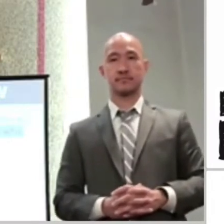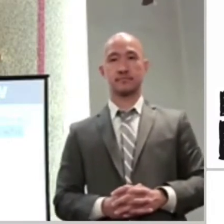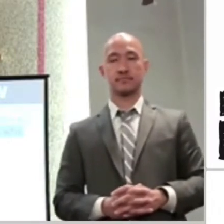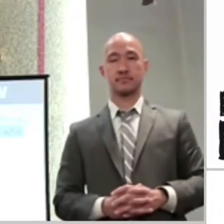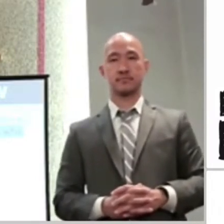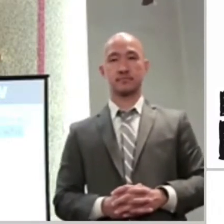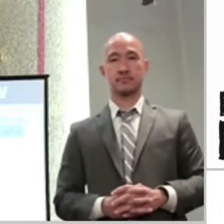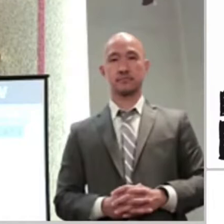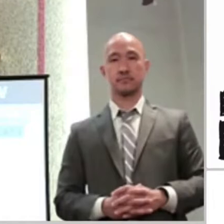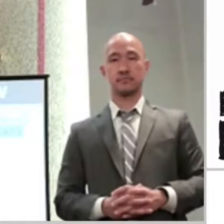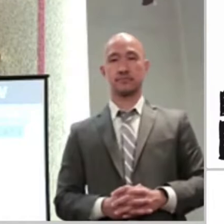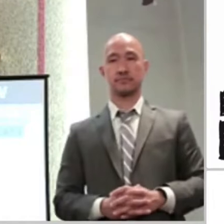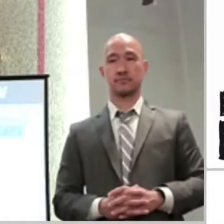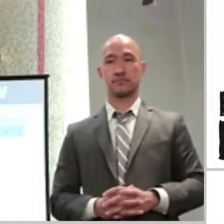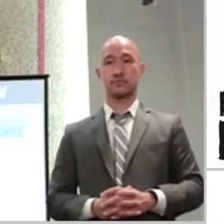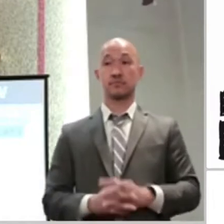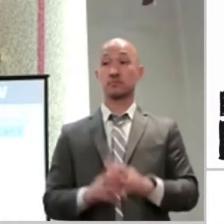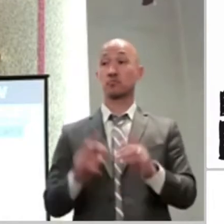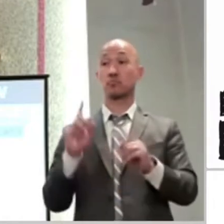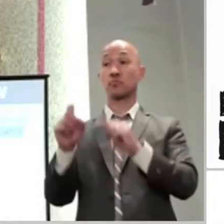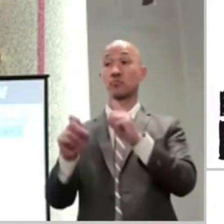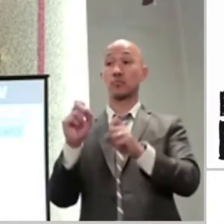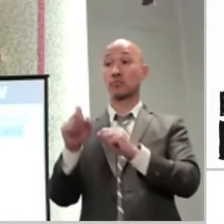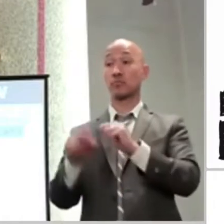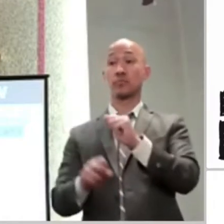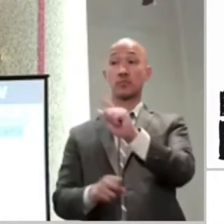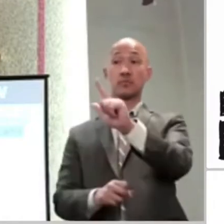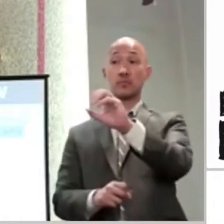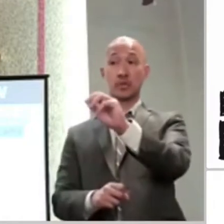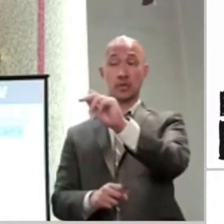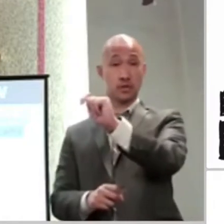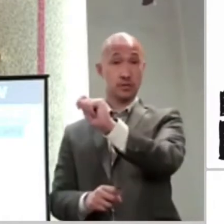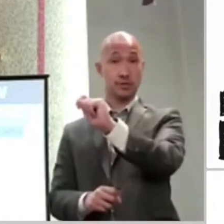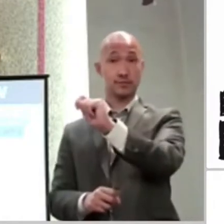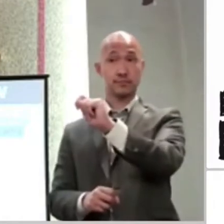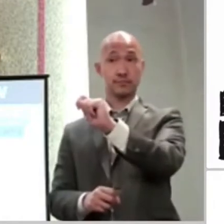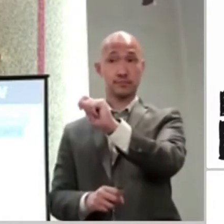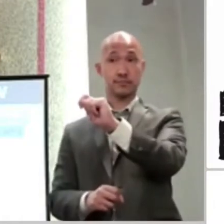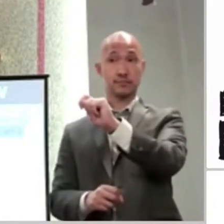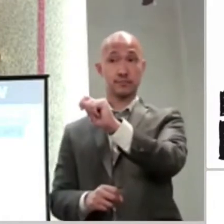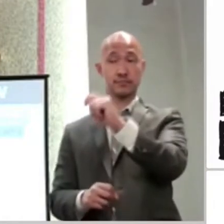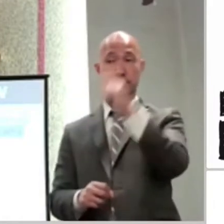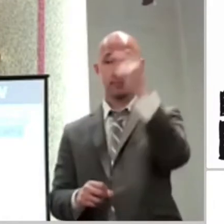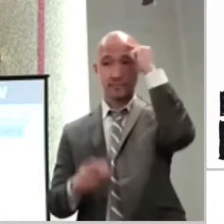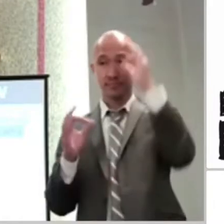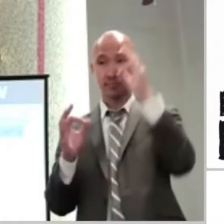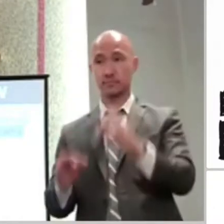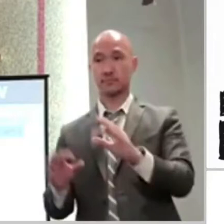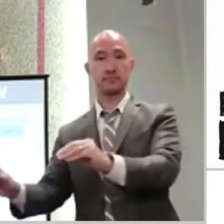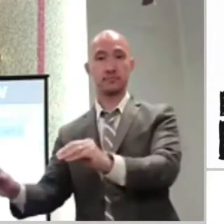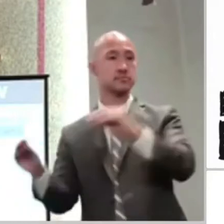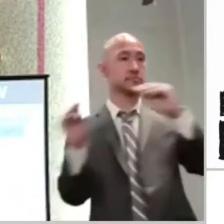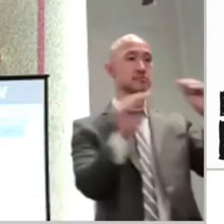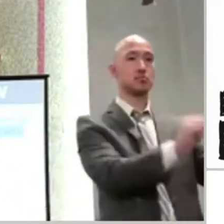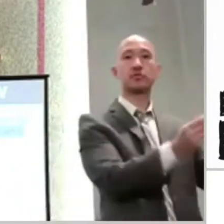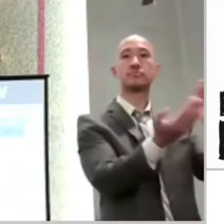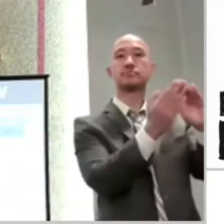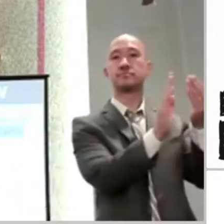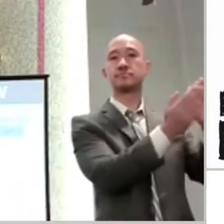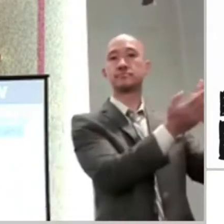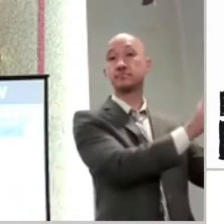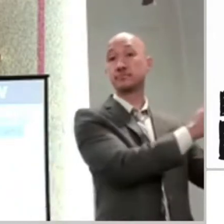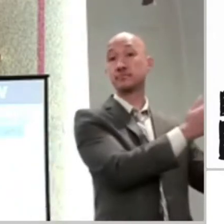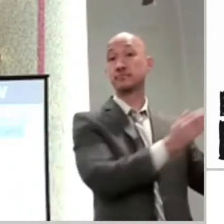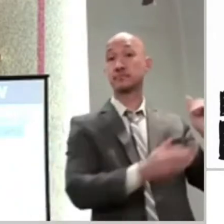initially didn't decide to. His first decision to move to Sodom was not a good one. I'll tell you